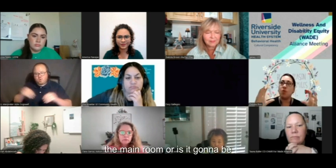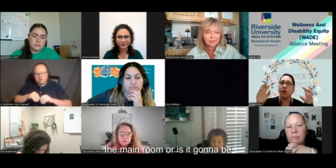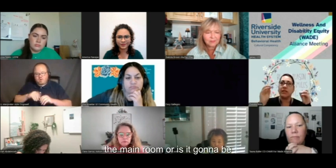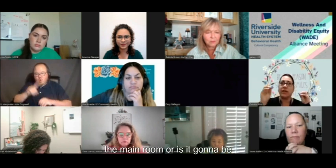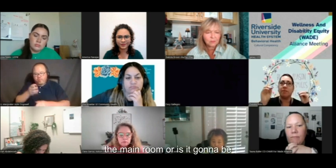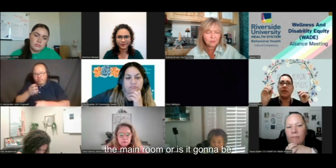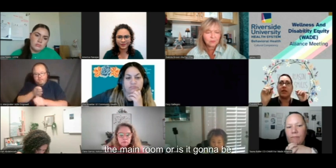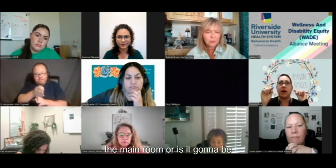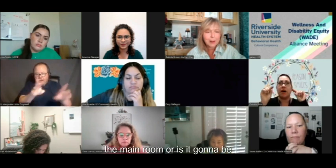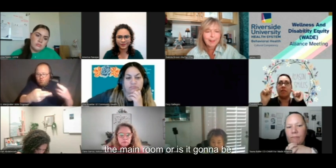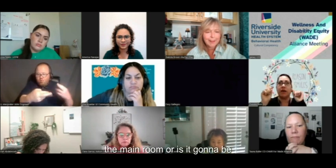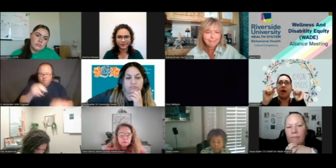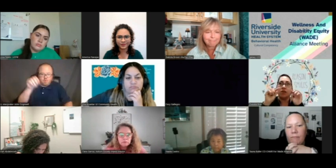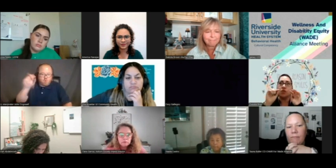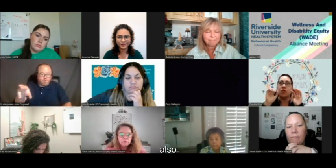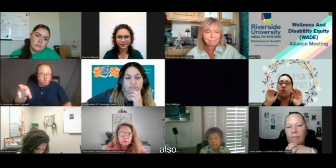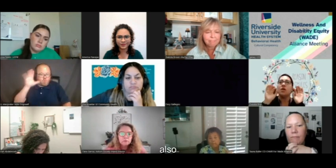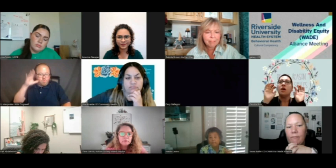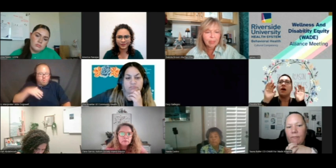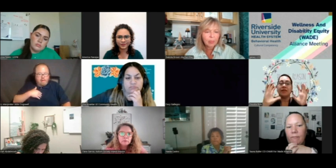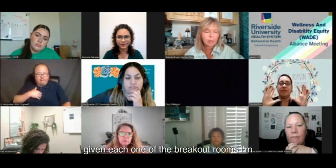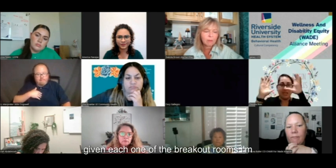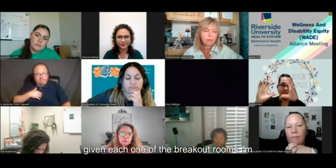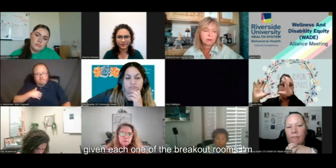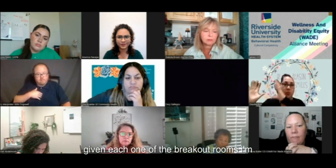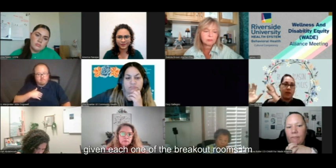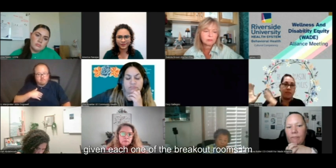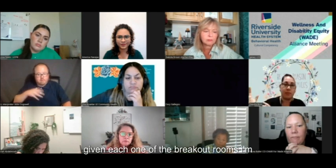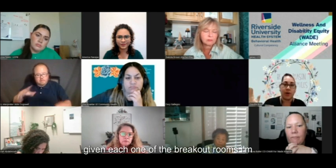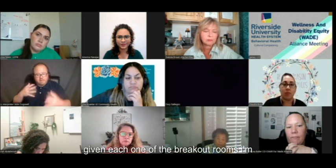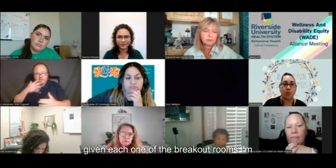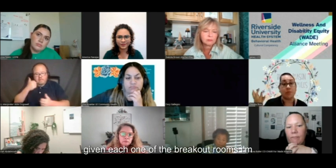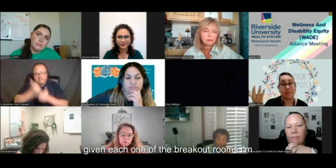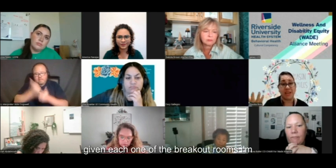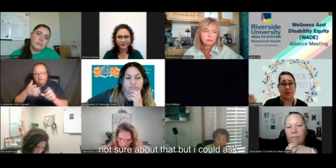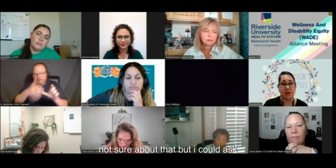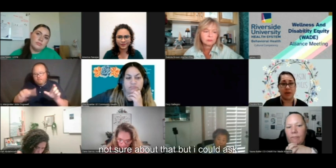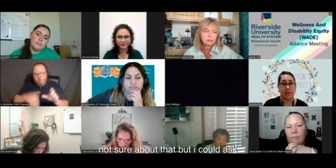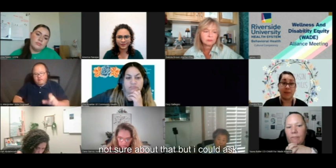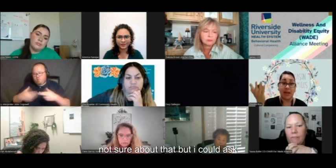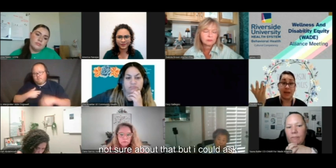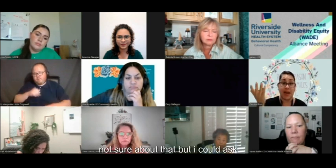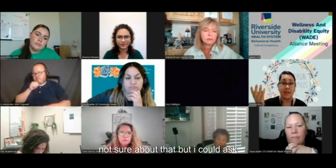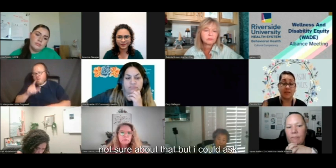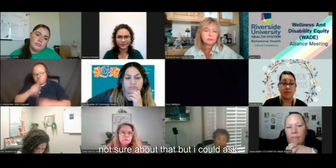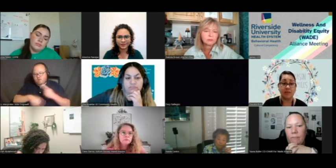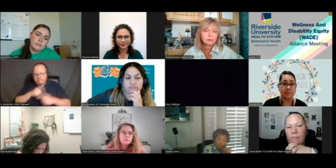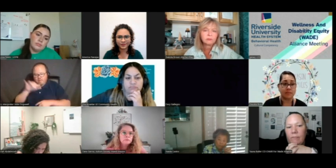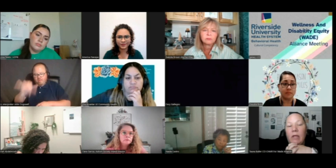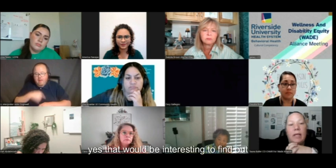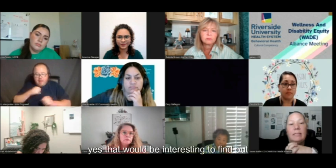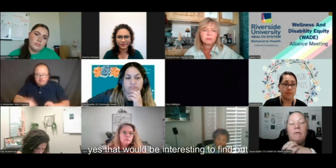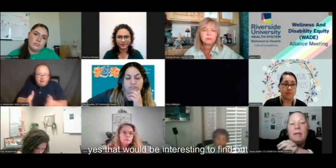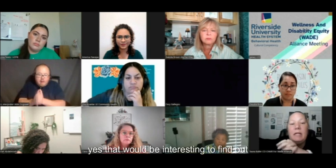the main room or is it going to be, um, also, uh, given each one of the breakout rooms? I'm not sure about that, but I could ask.